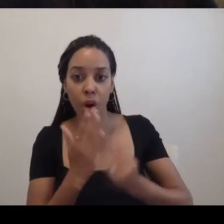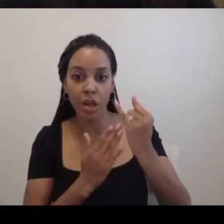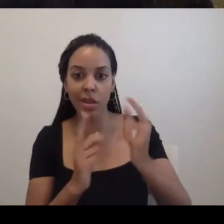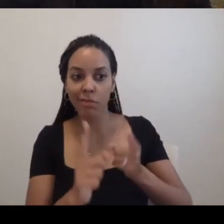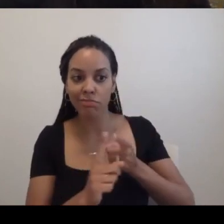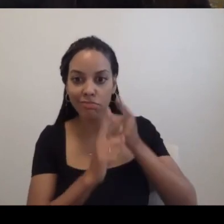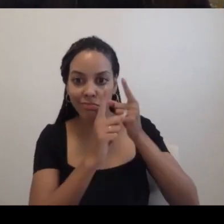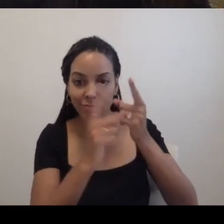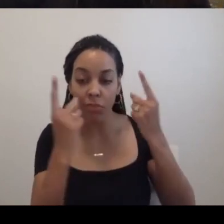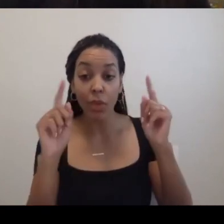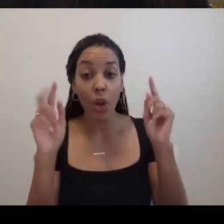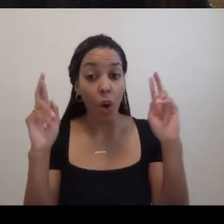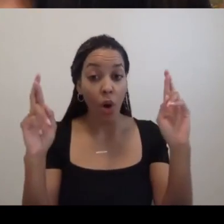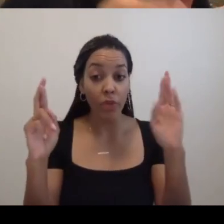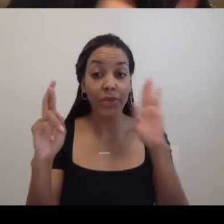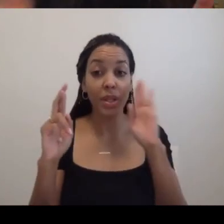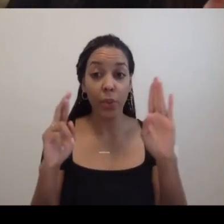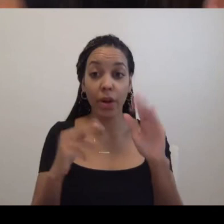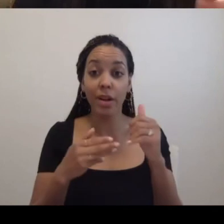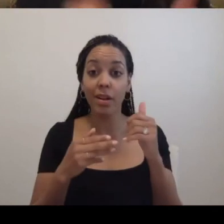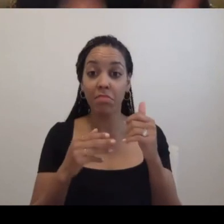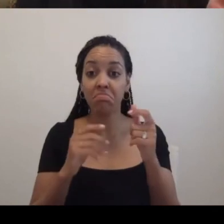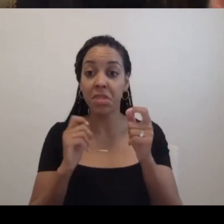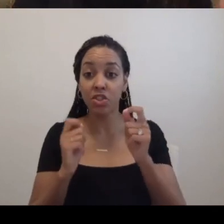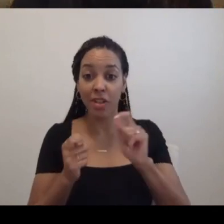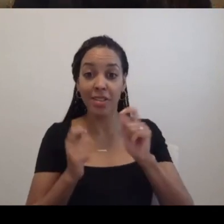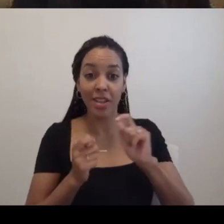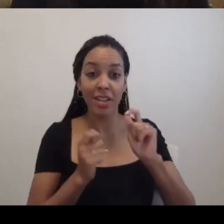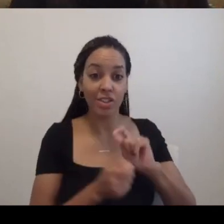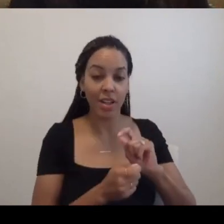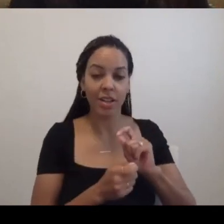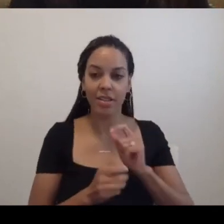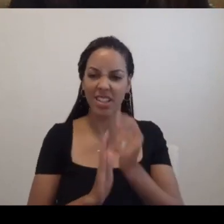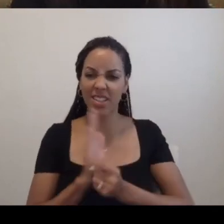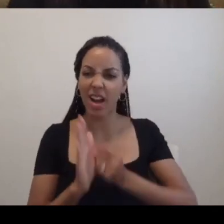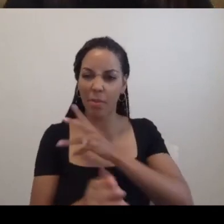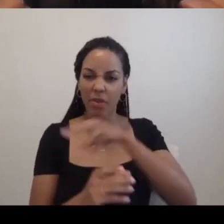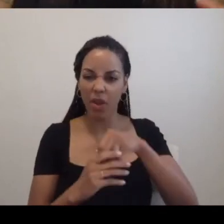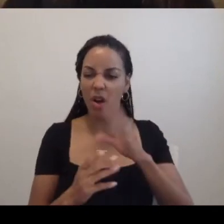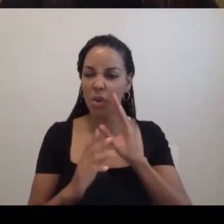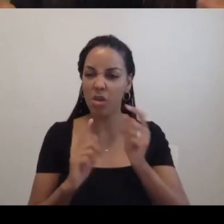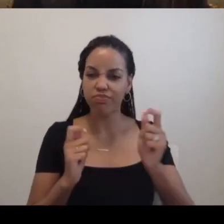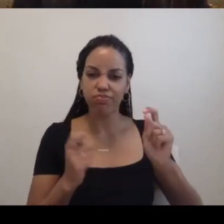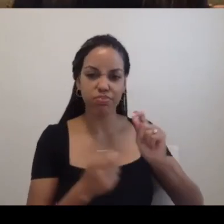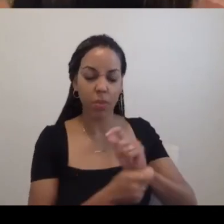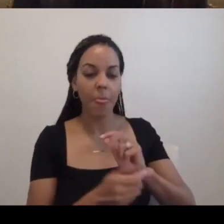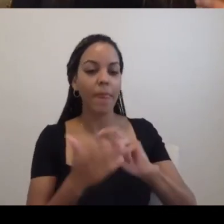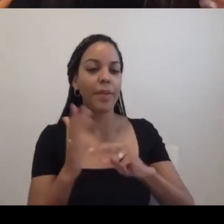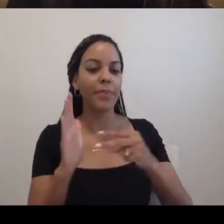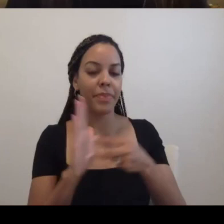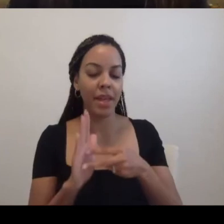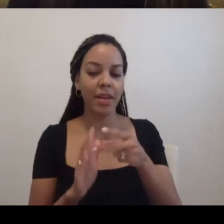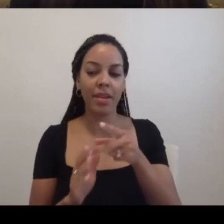hopefully will change within the time they, they spend over there, which means that they have to be let